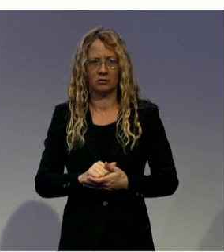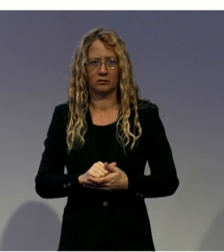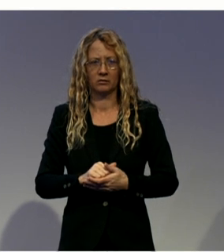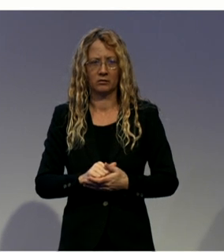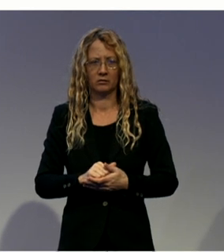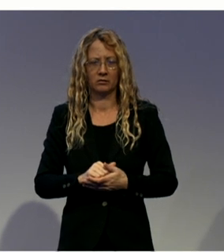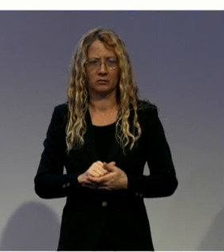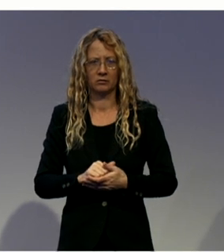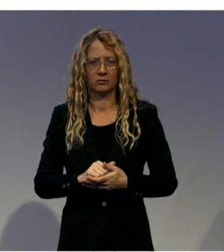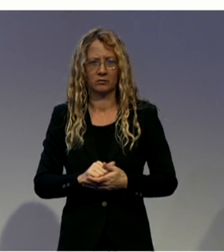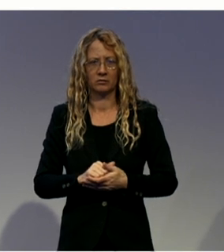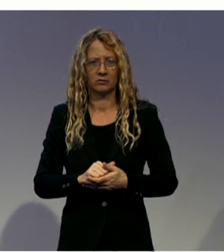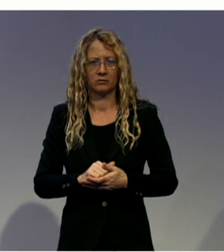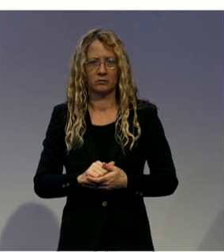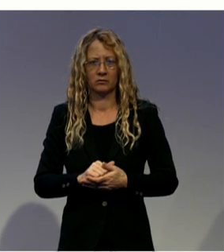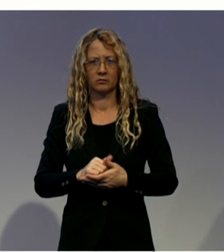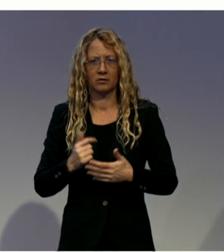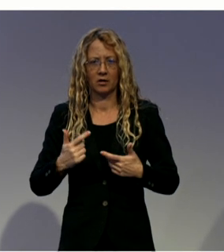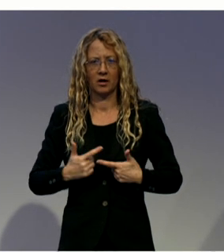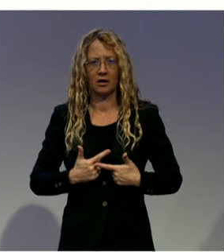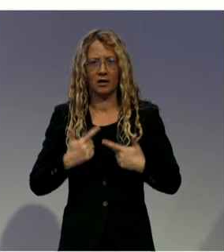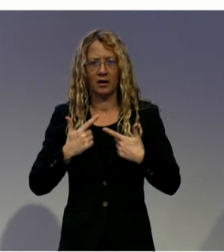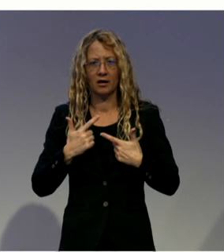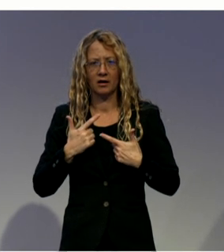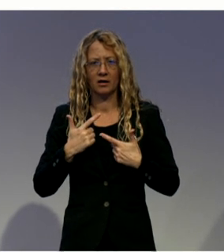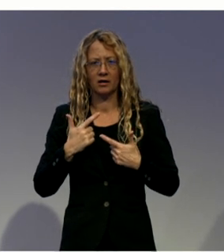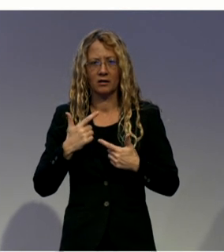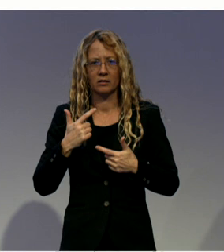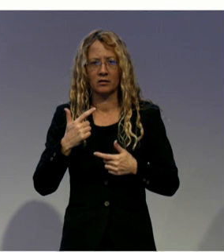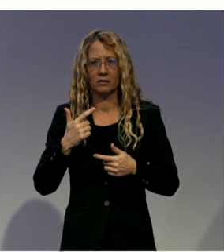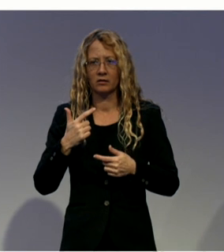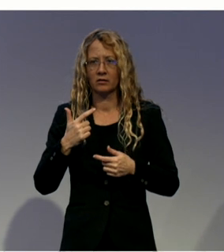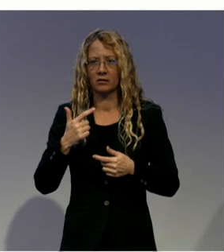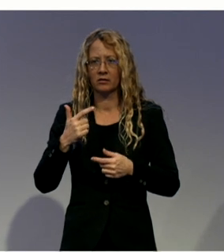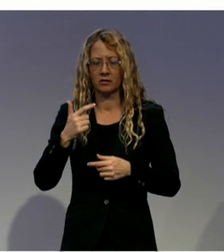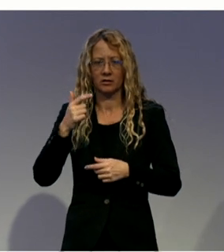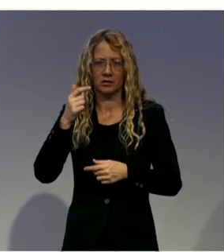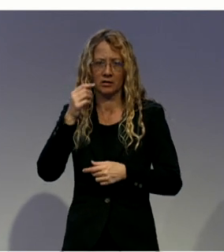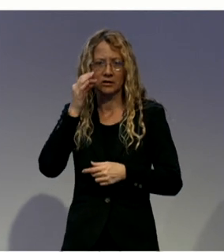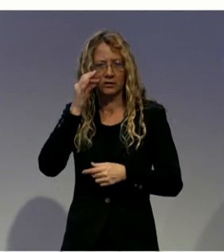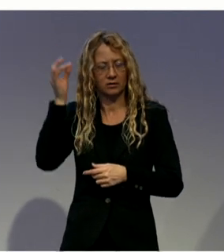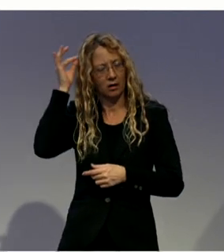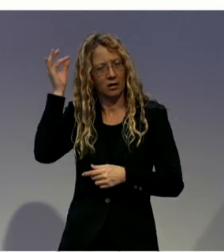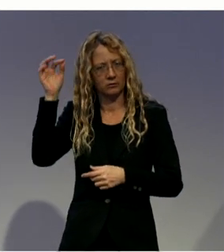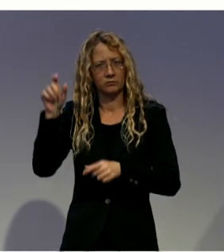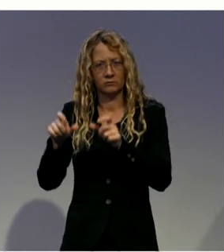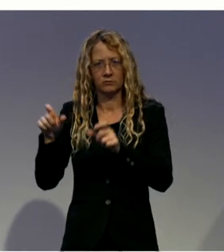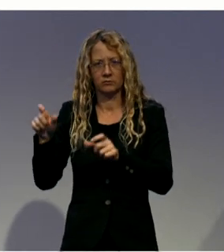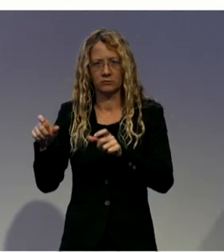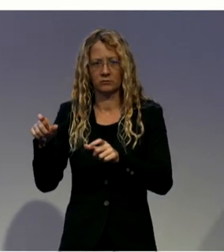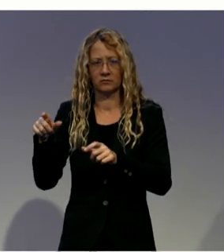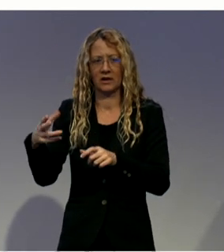with disabilities, who reside within both First Nation and non-First Nation communities.